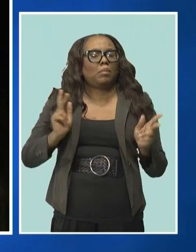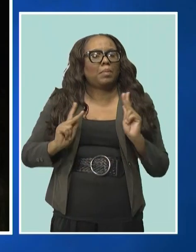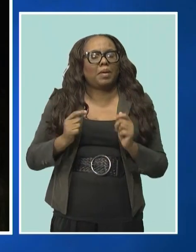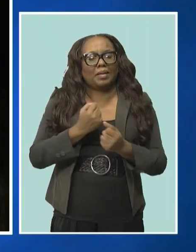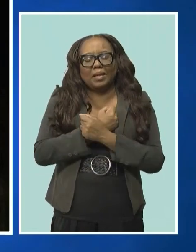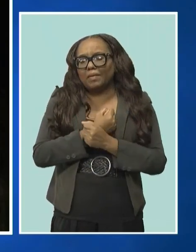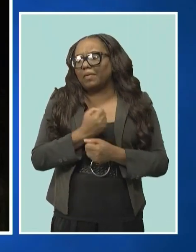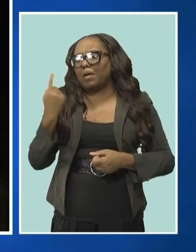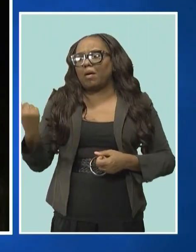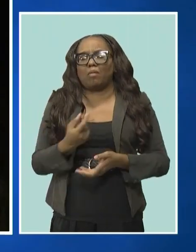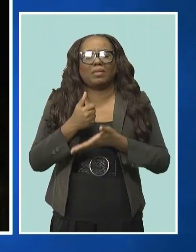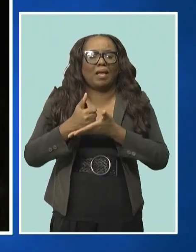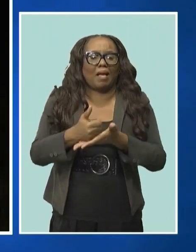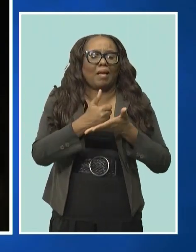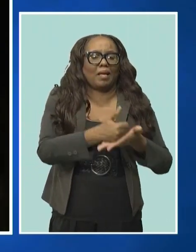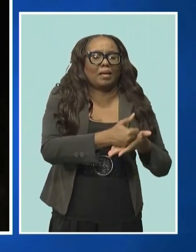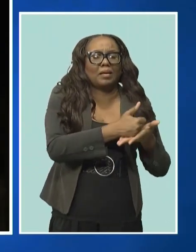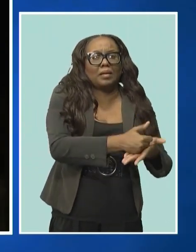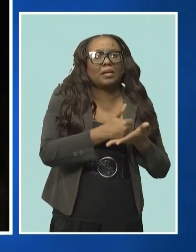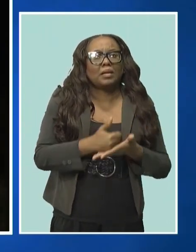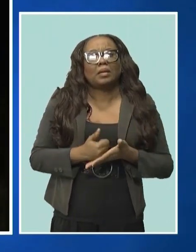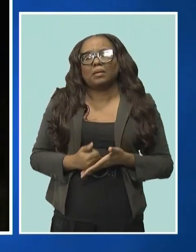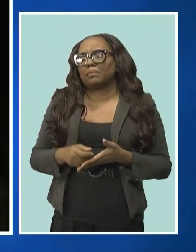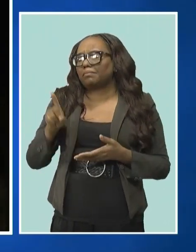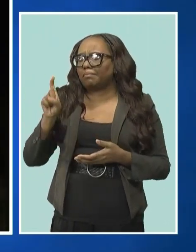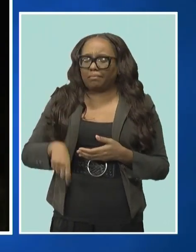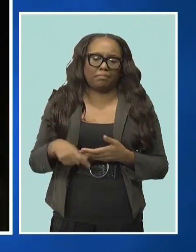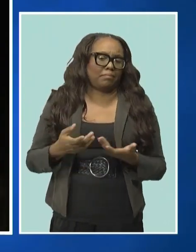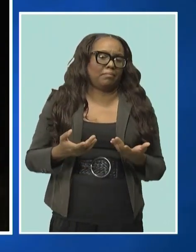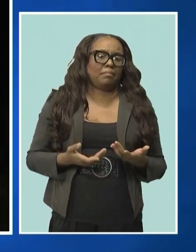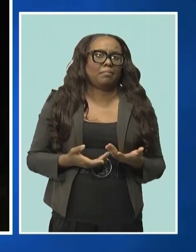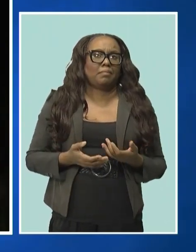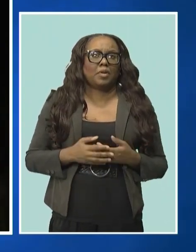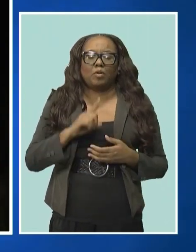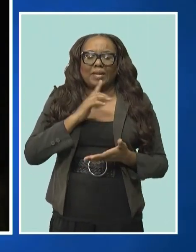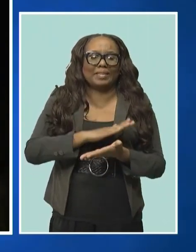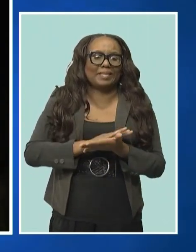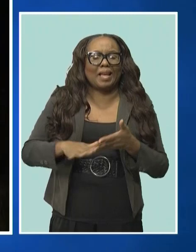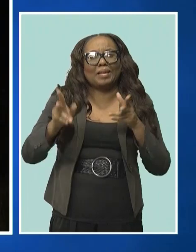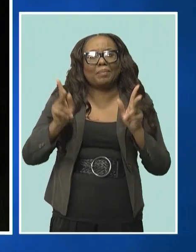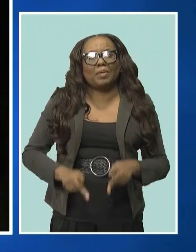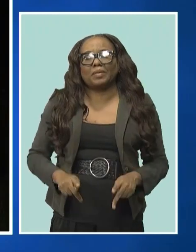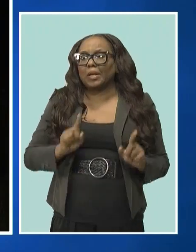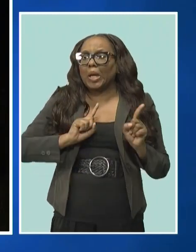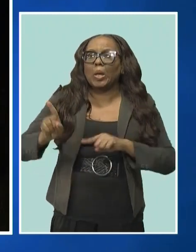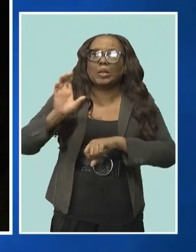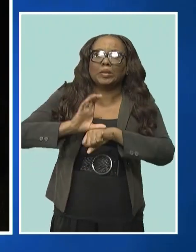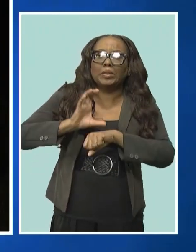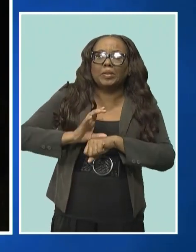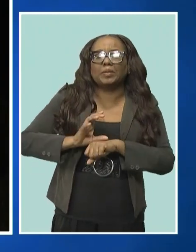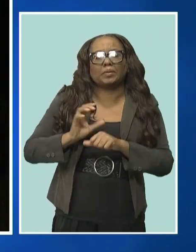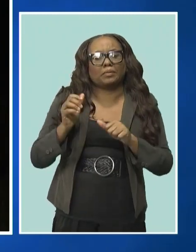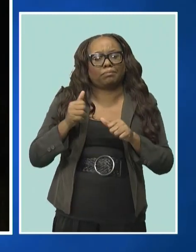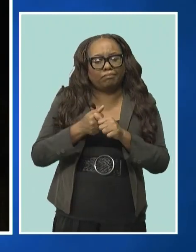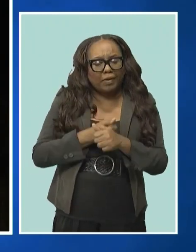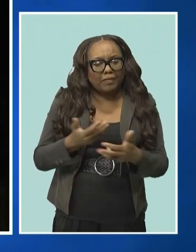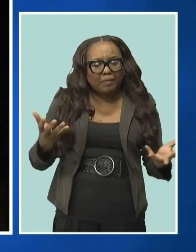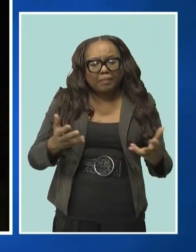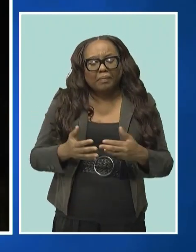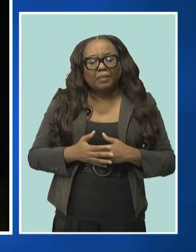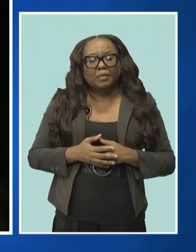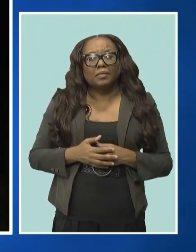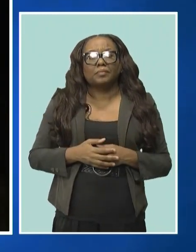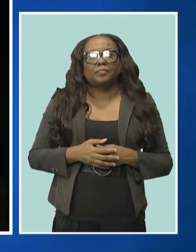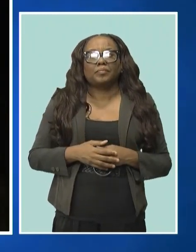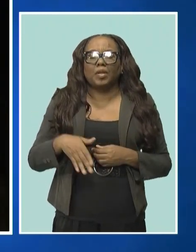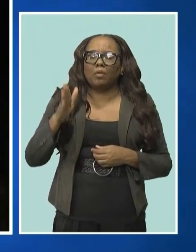He was very helpful to everyone in the community. I must say that about Jeff. Yes, he's a nice person, the church man, everything. And he was